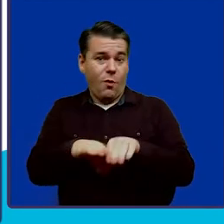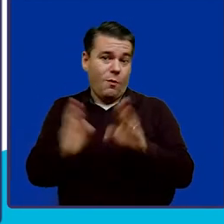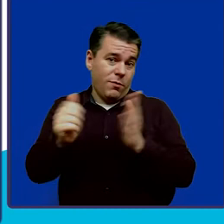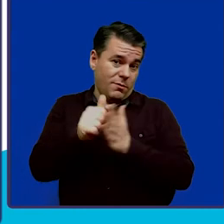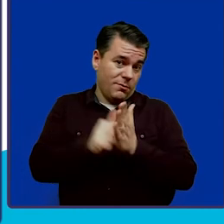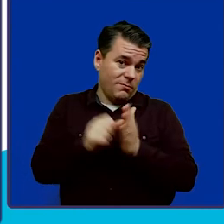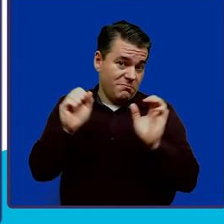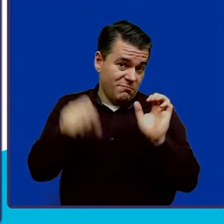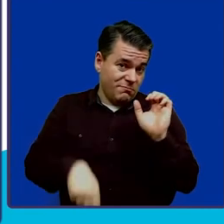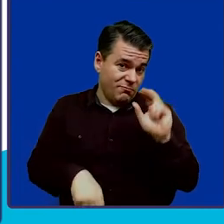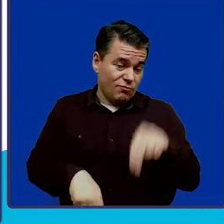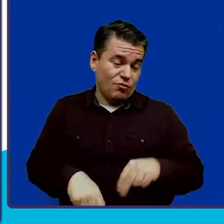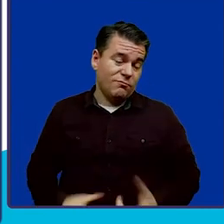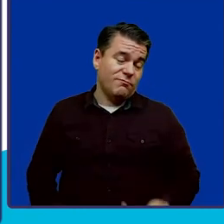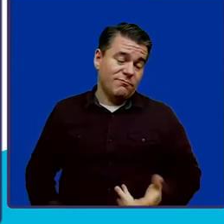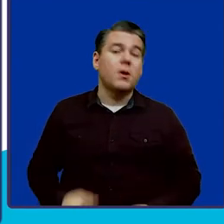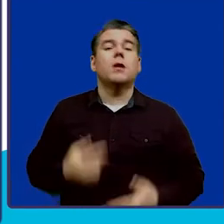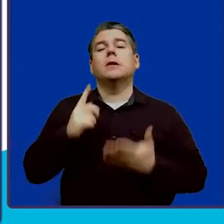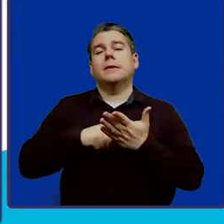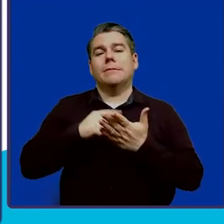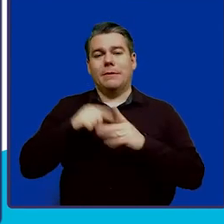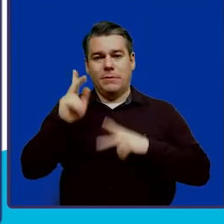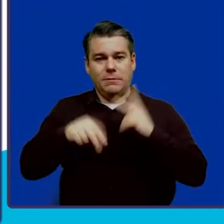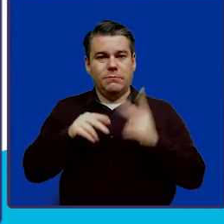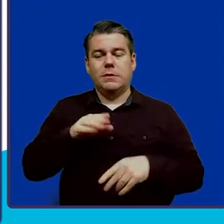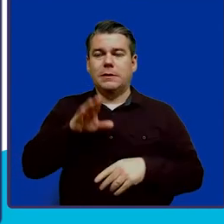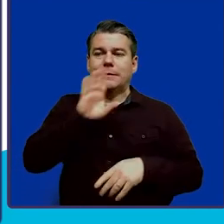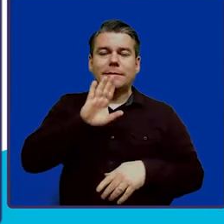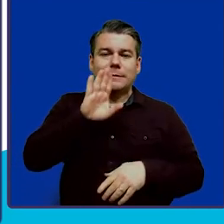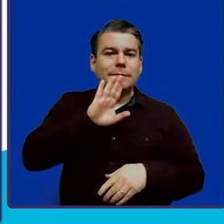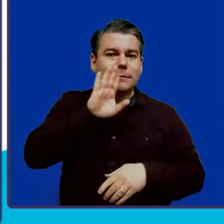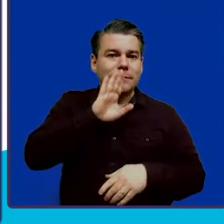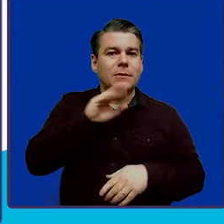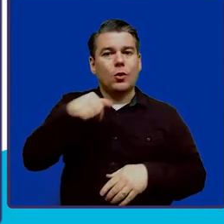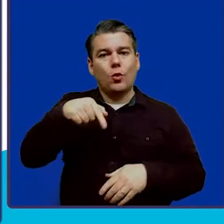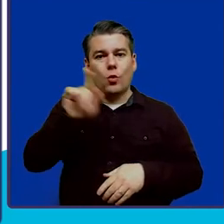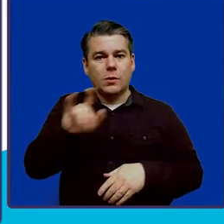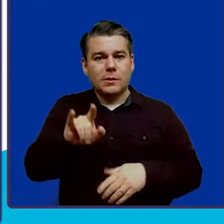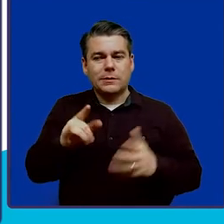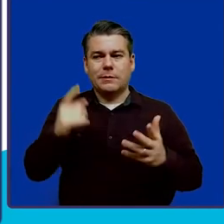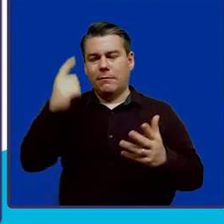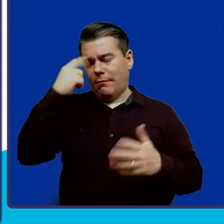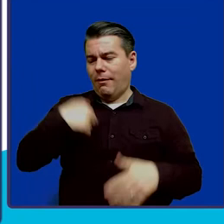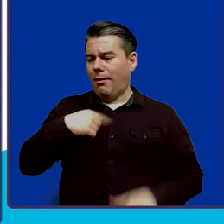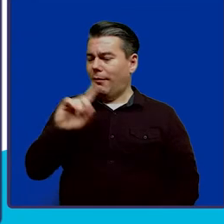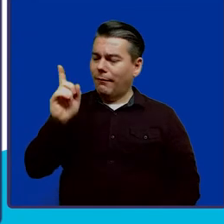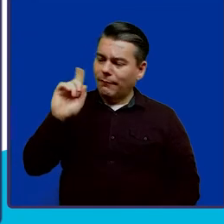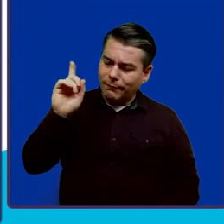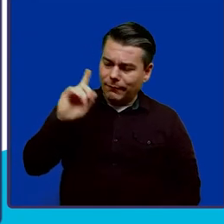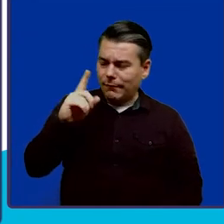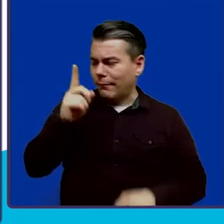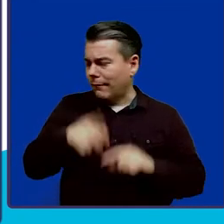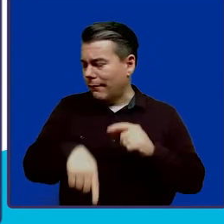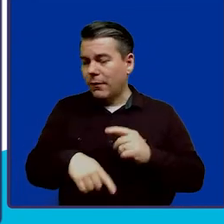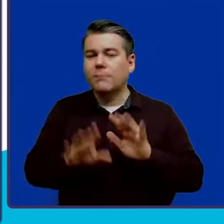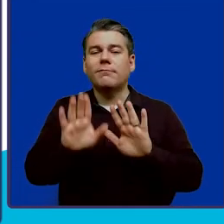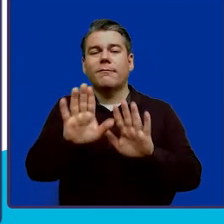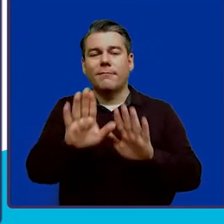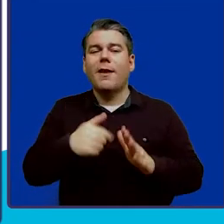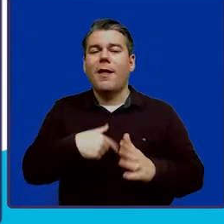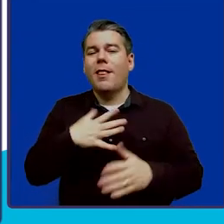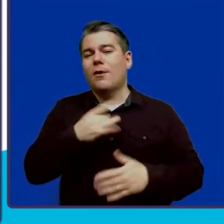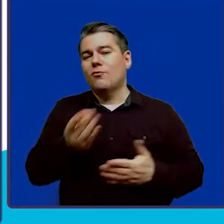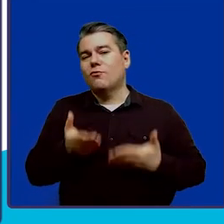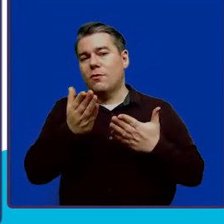account. However, sometimes people do run into roadblocks with a quiz and then they think they're not eligible. So, I always like to